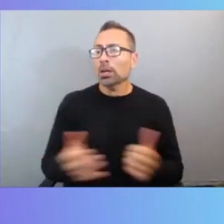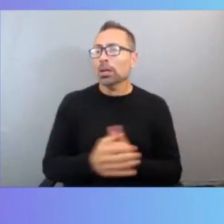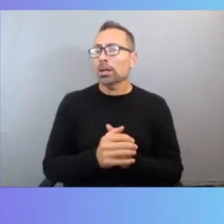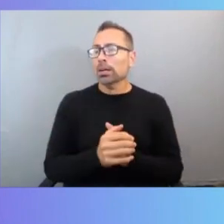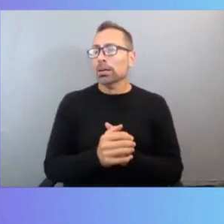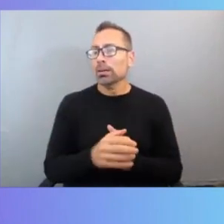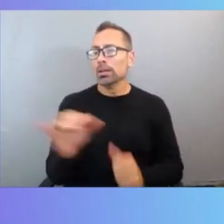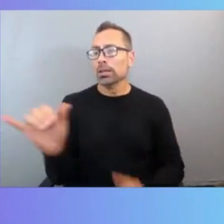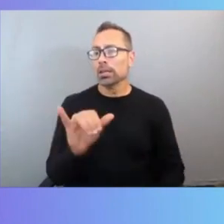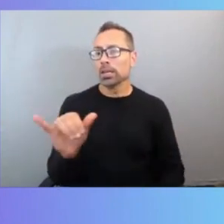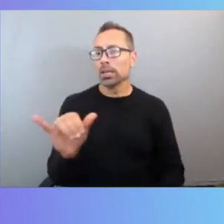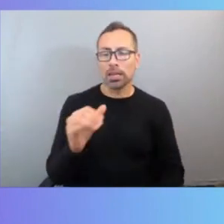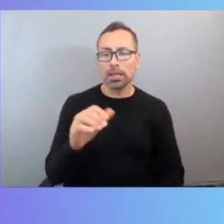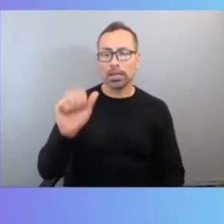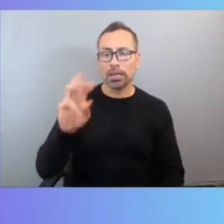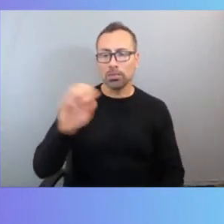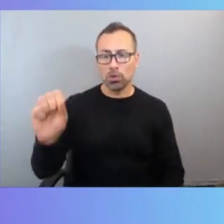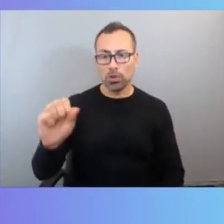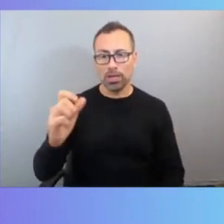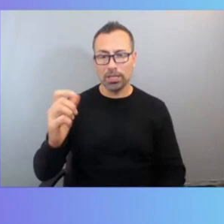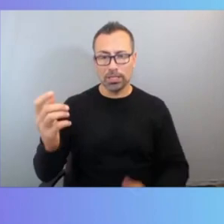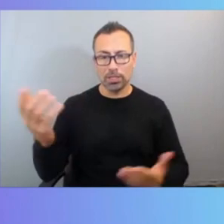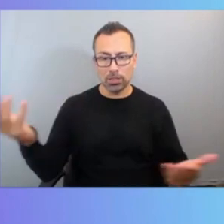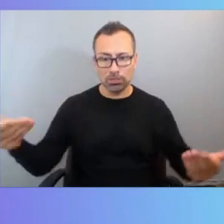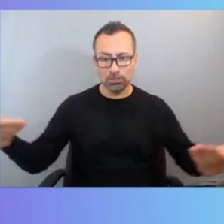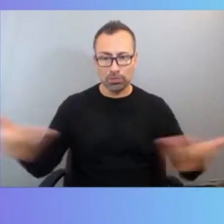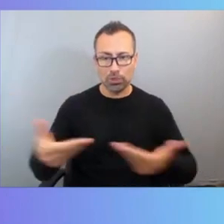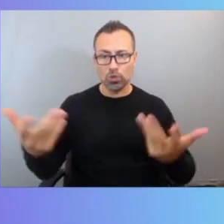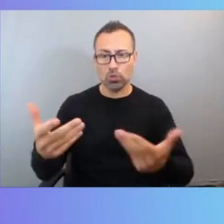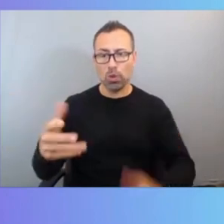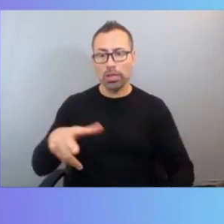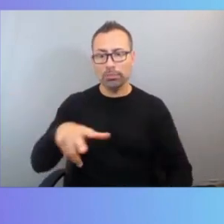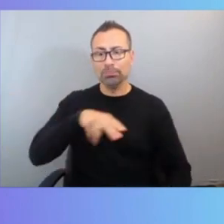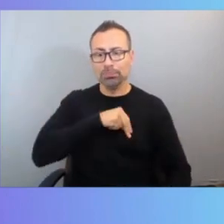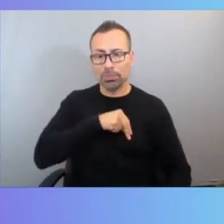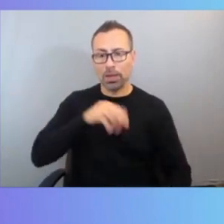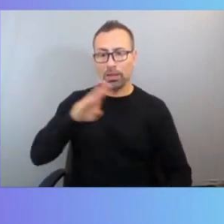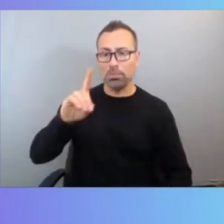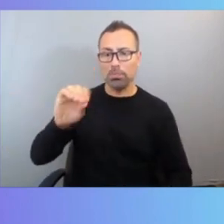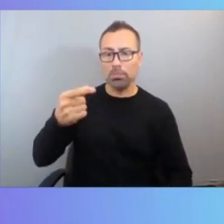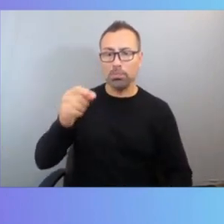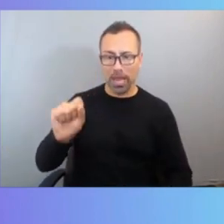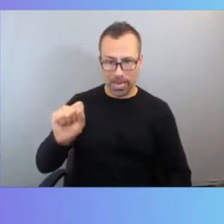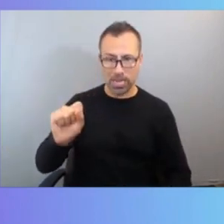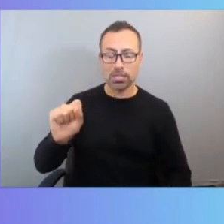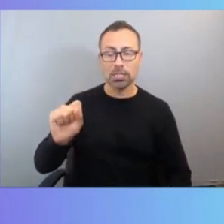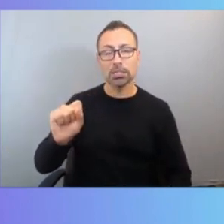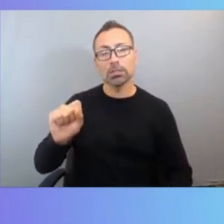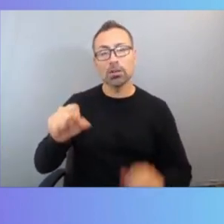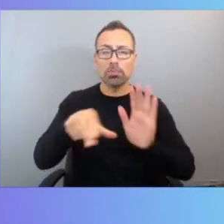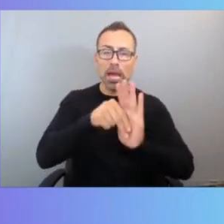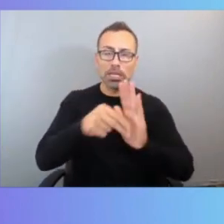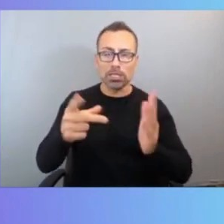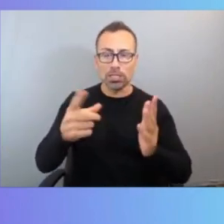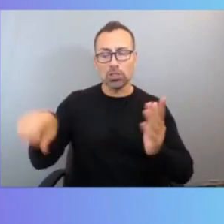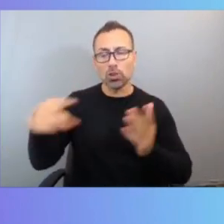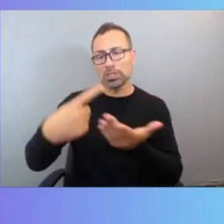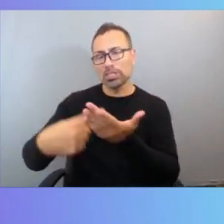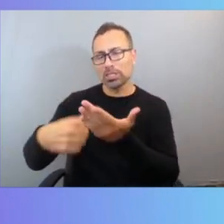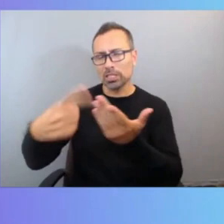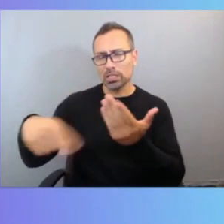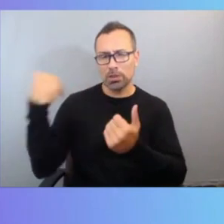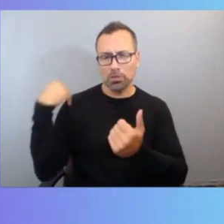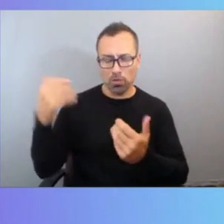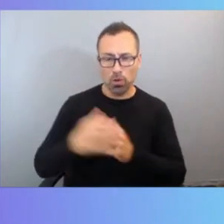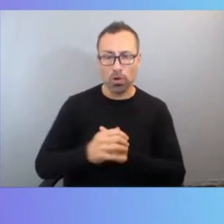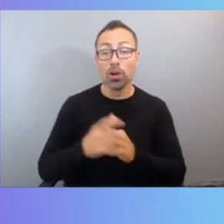AWS has introduced the badges, right? We were talking about the new file and core badges that were announced today. We also have some certification and learning programs